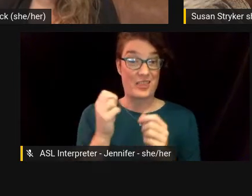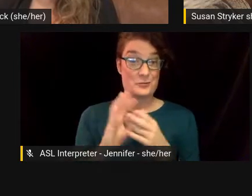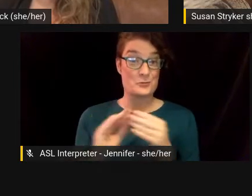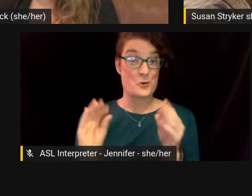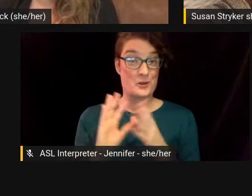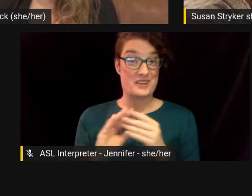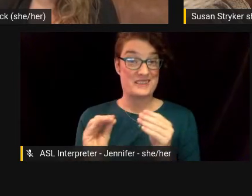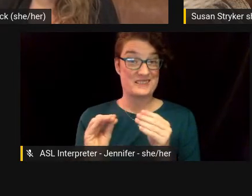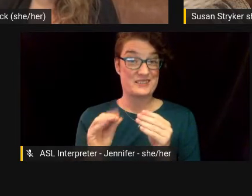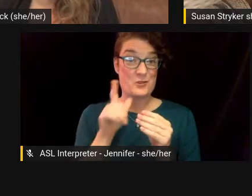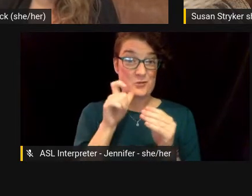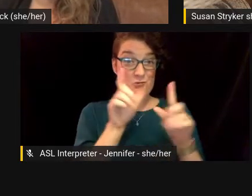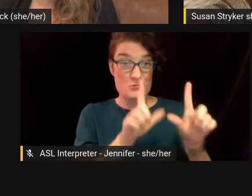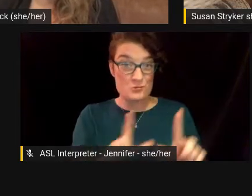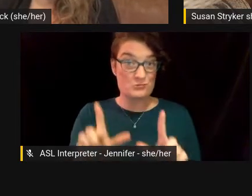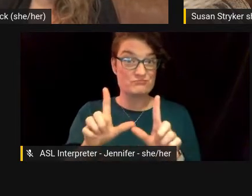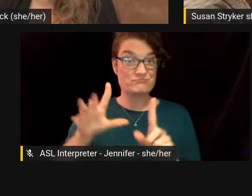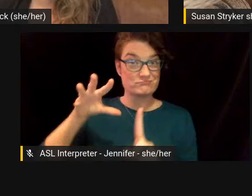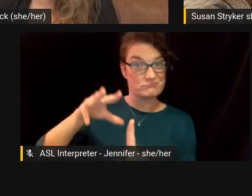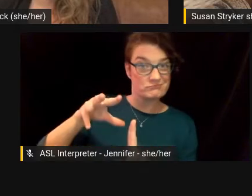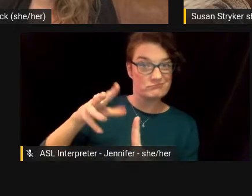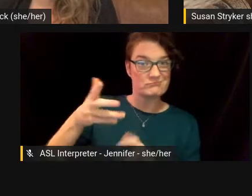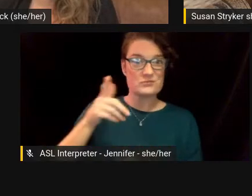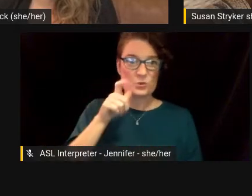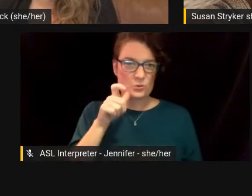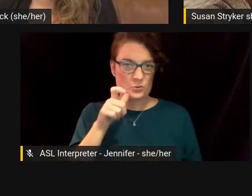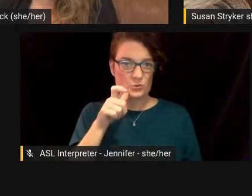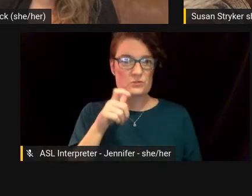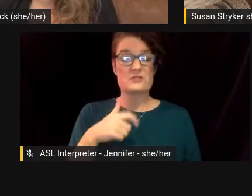So I would love to open that up